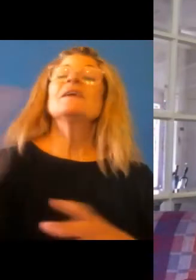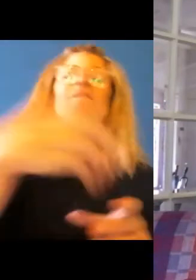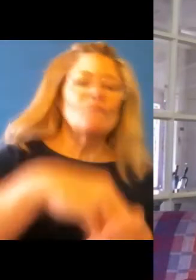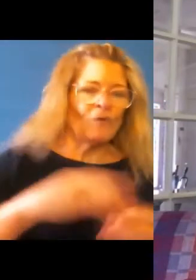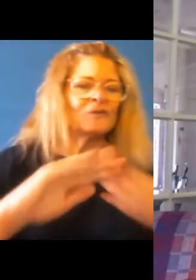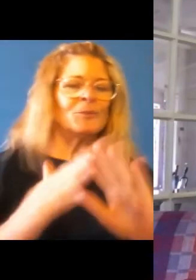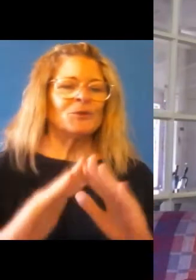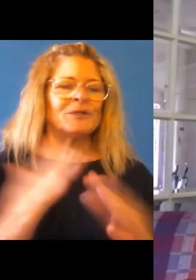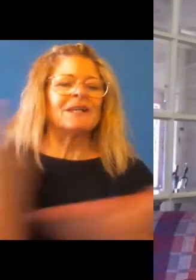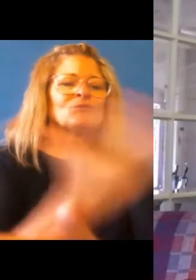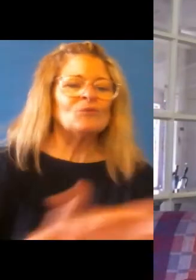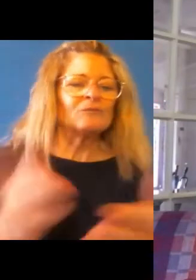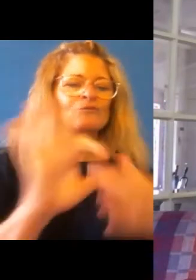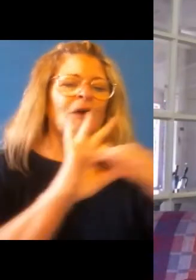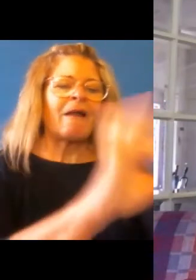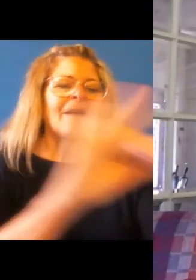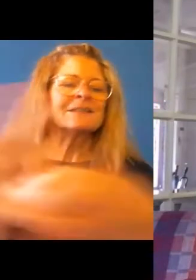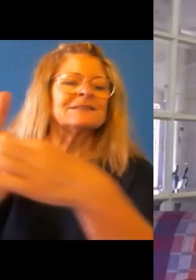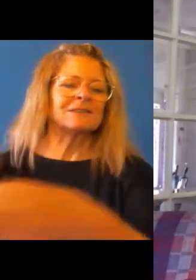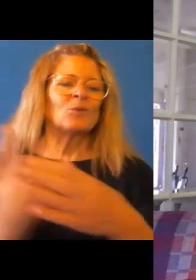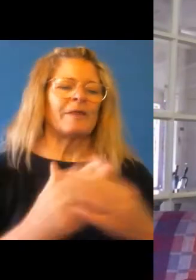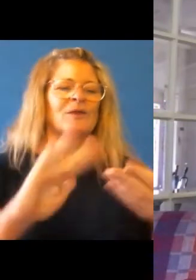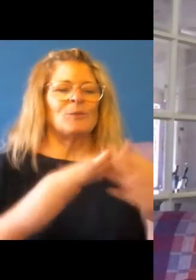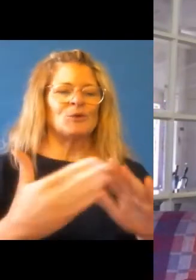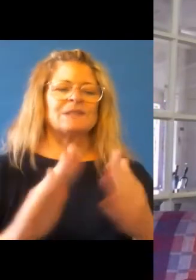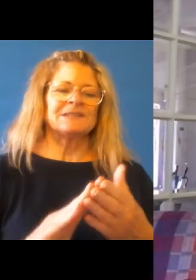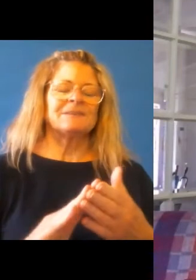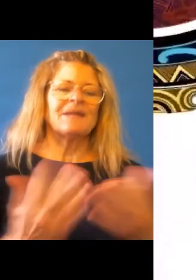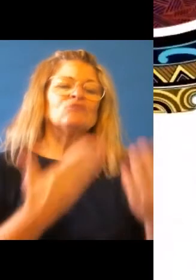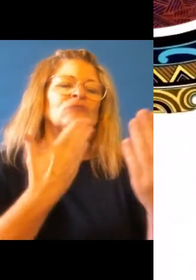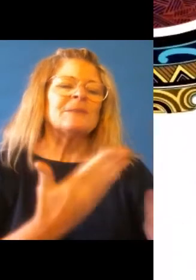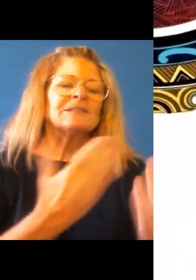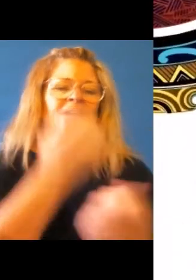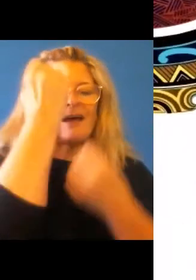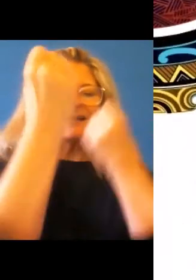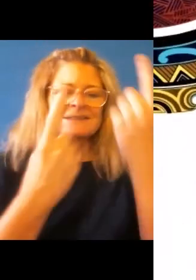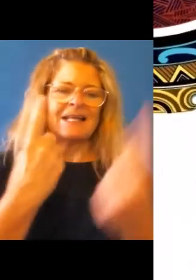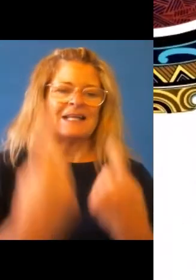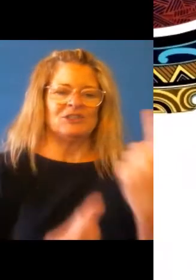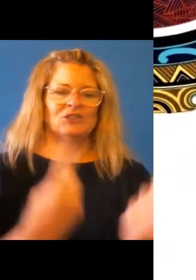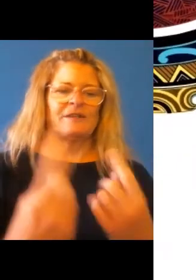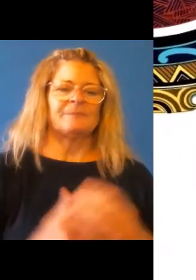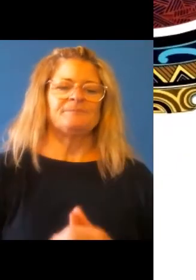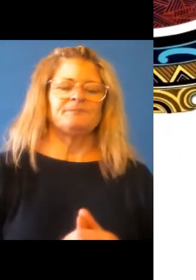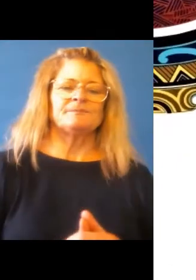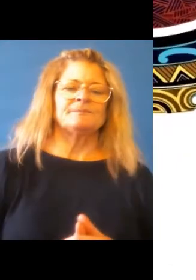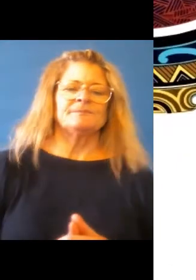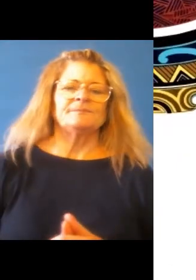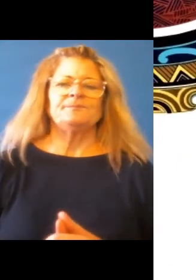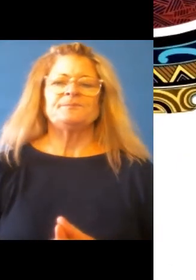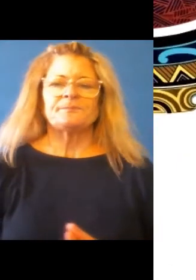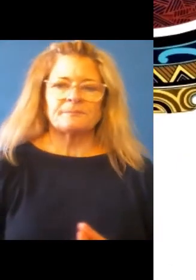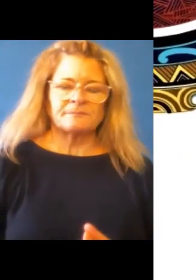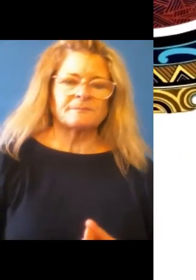and, and respectful understanding of each other. And just one last quickfire one, you, you included plenty of good